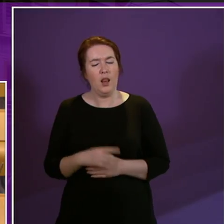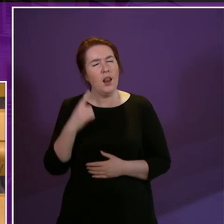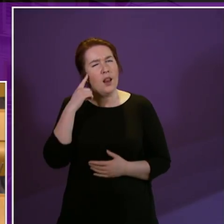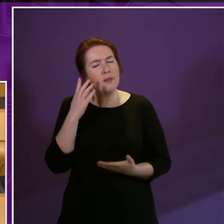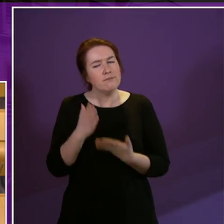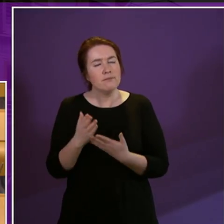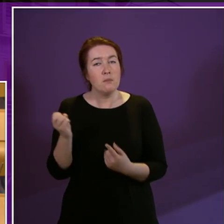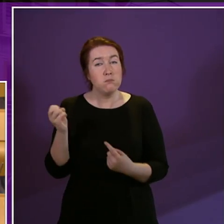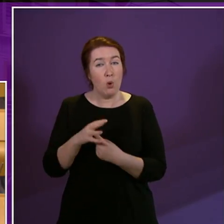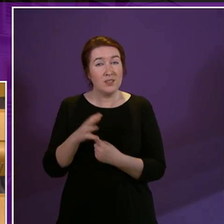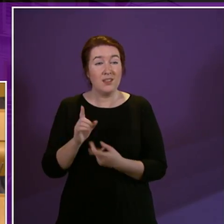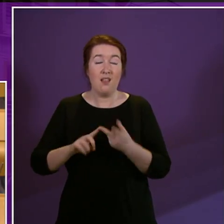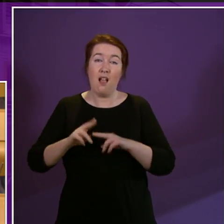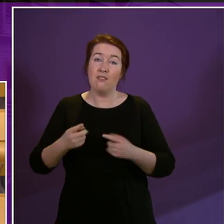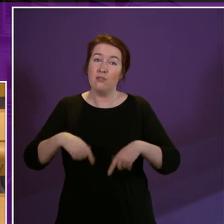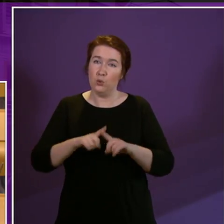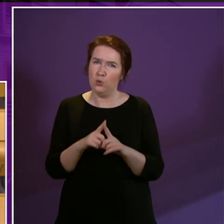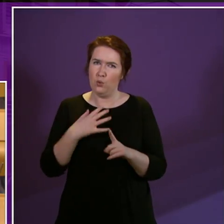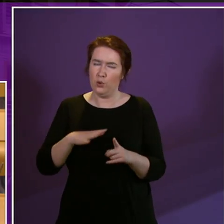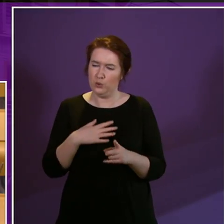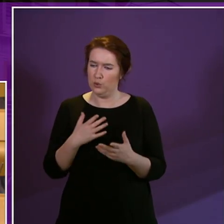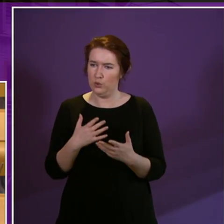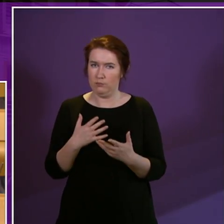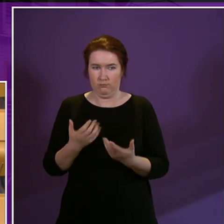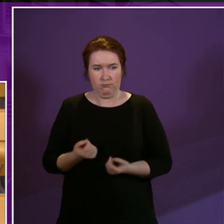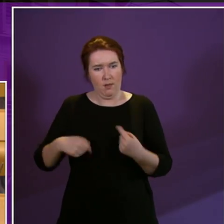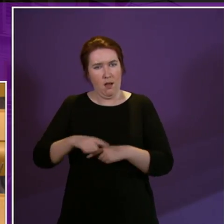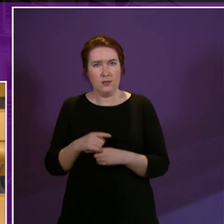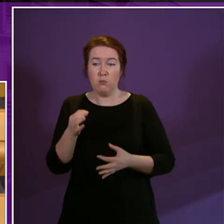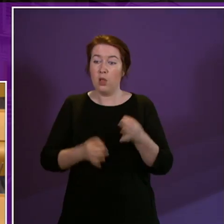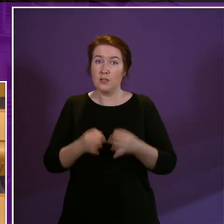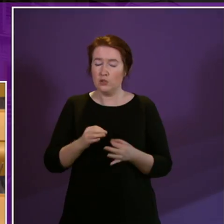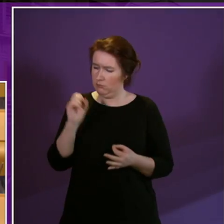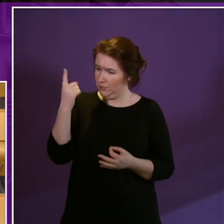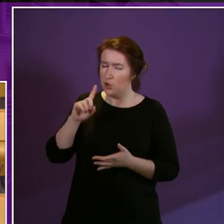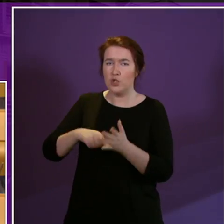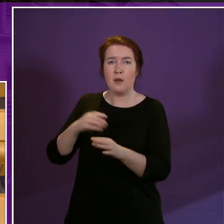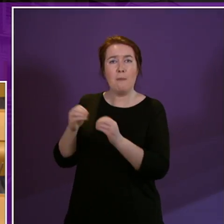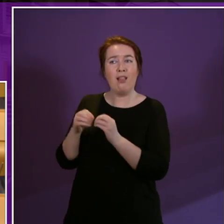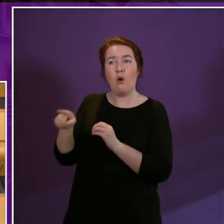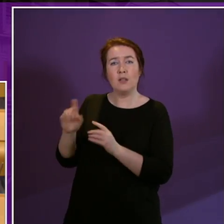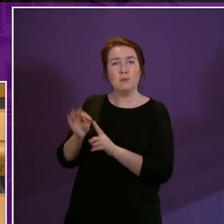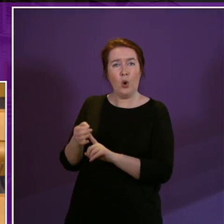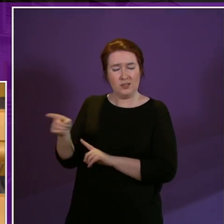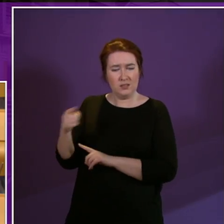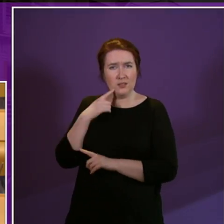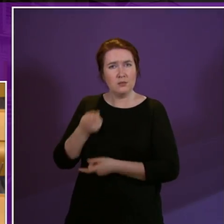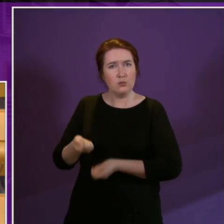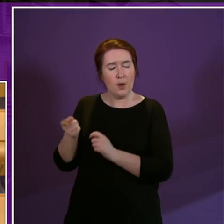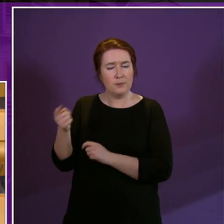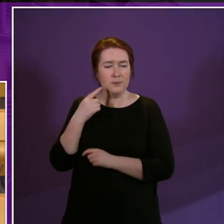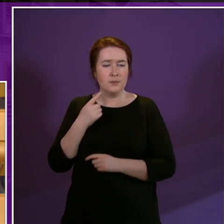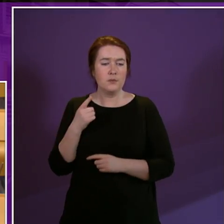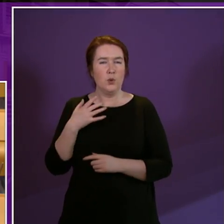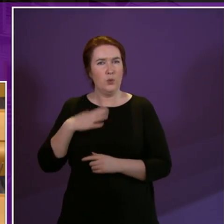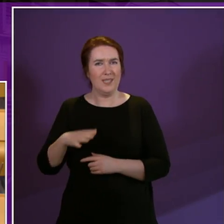that if we have to be taking serious as politicians, and I take the point that Jeremy Balfour makes where he says that we